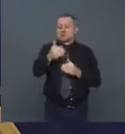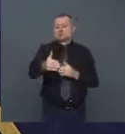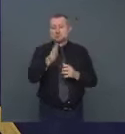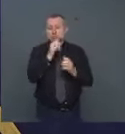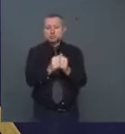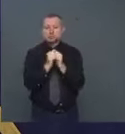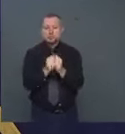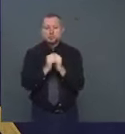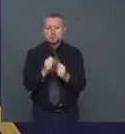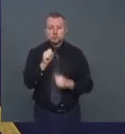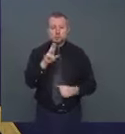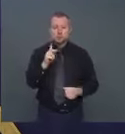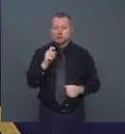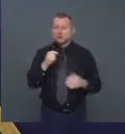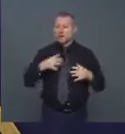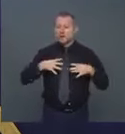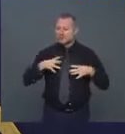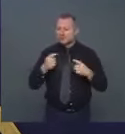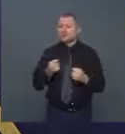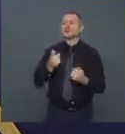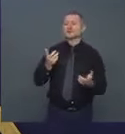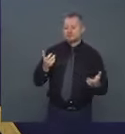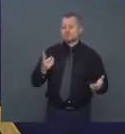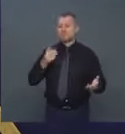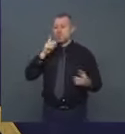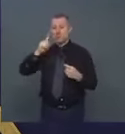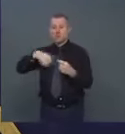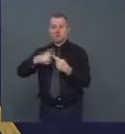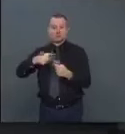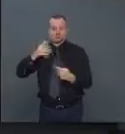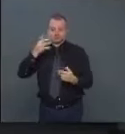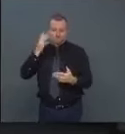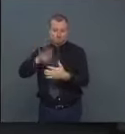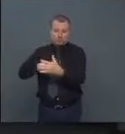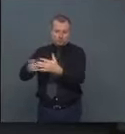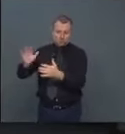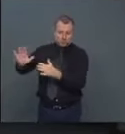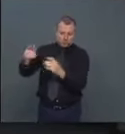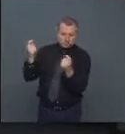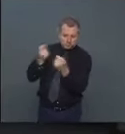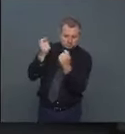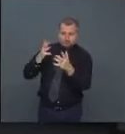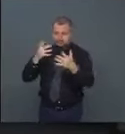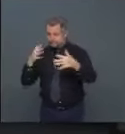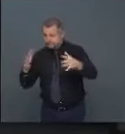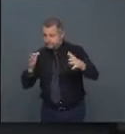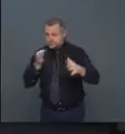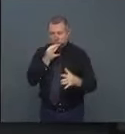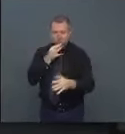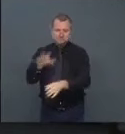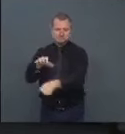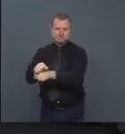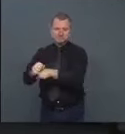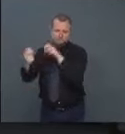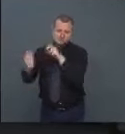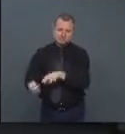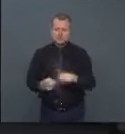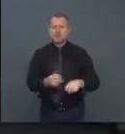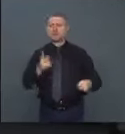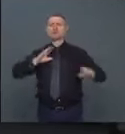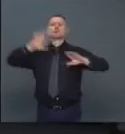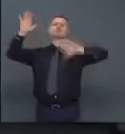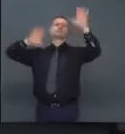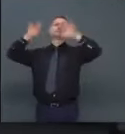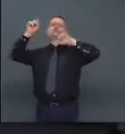whether it's today or tomorrow morning, I don't know yet. They were setting it up as they came in. Governor, on these new vaccines and forces. Hold one